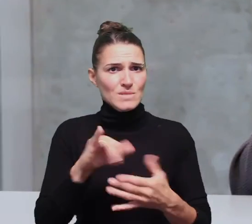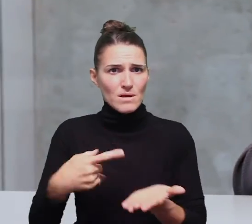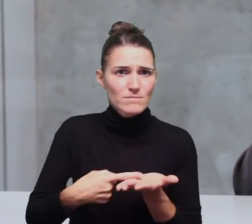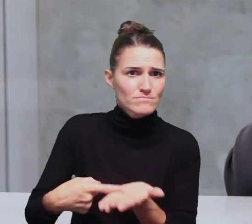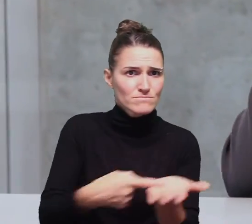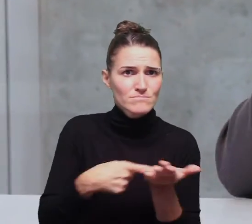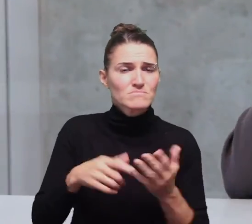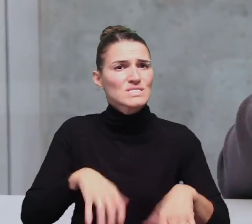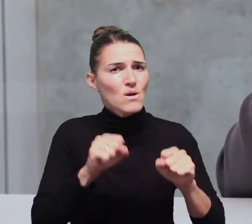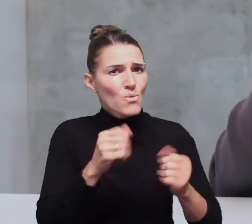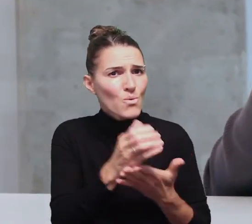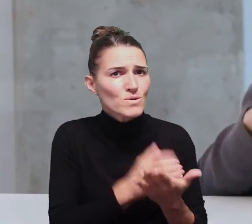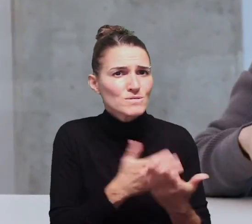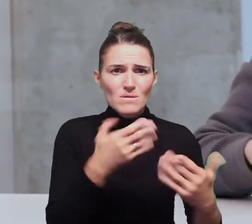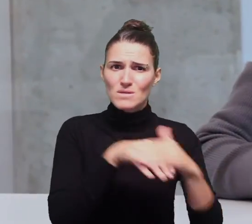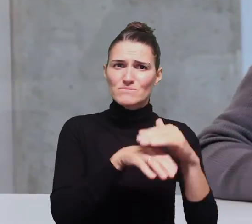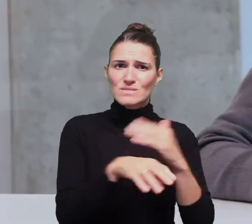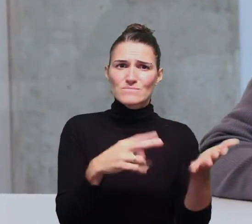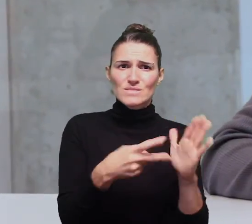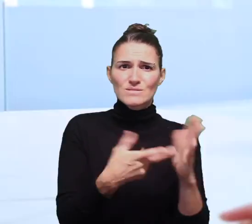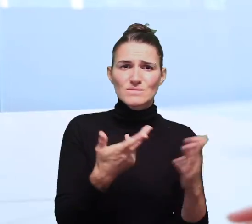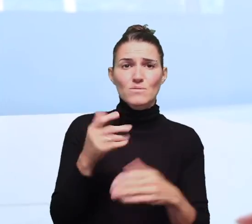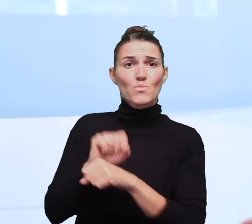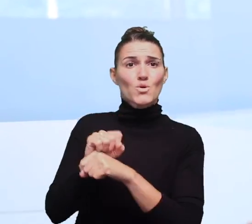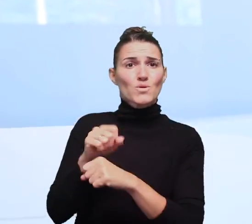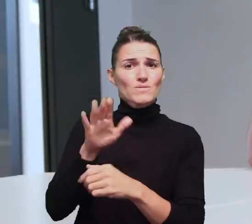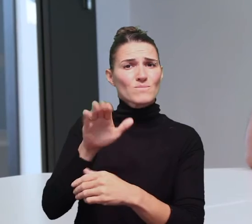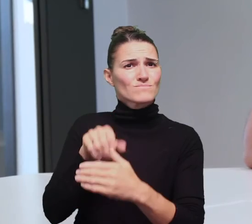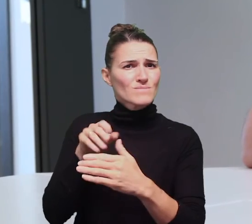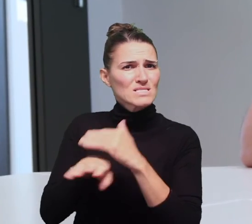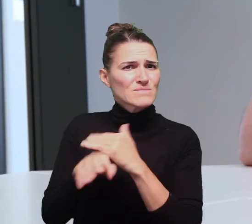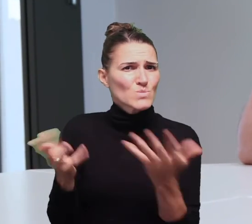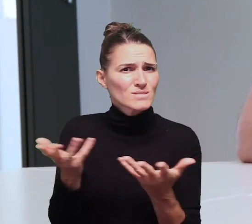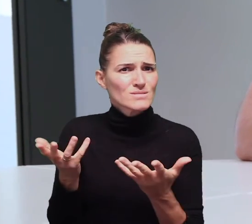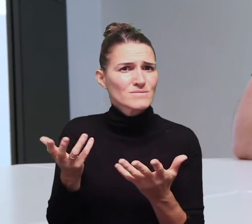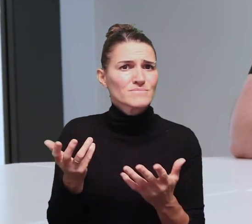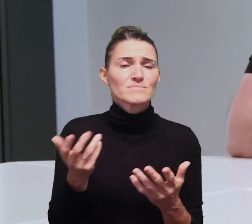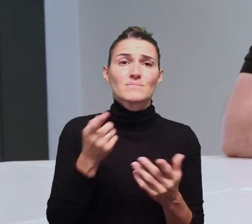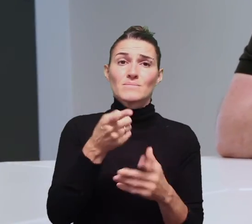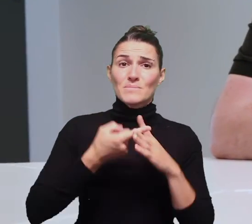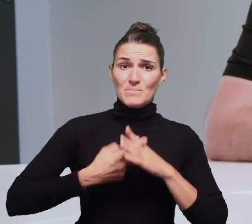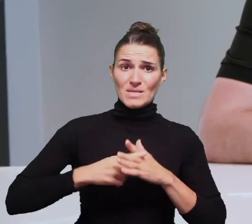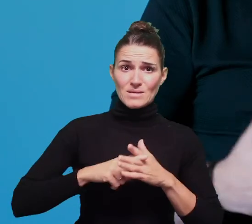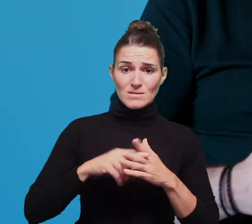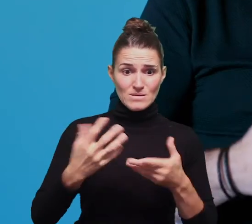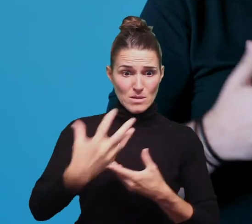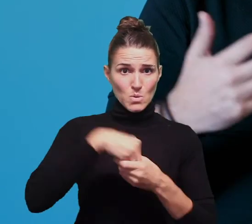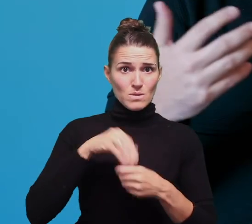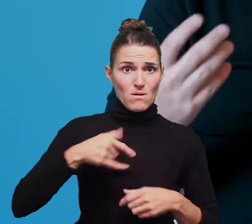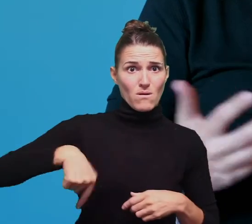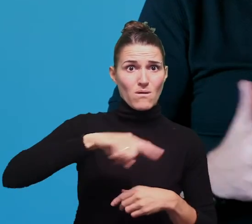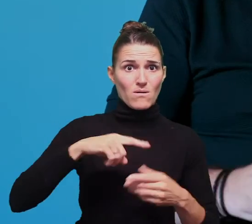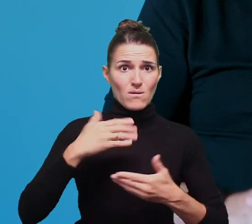taking courses on accessibility and what accessibility means in your profession. When you put it in play at the very beginning, it's